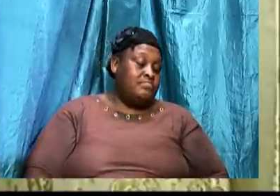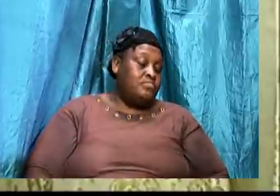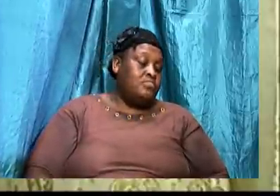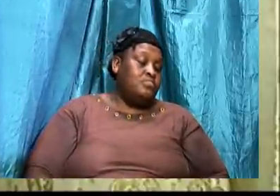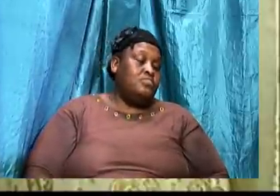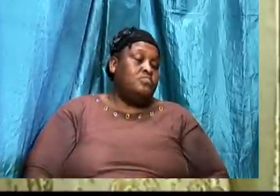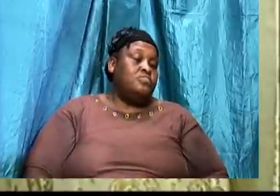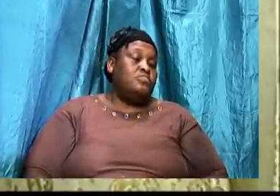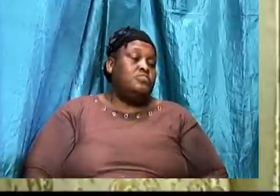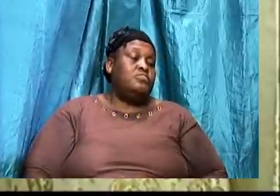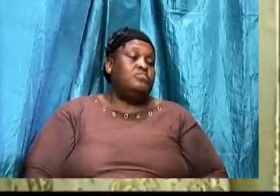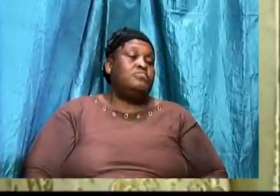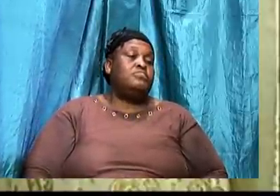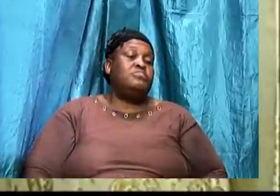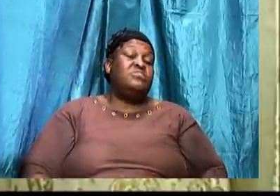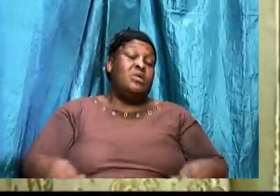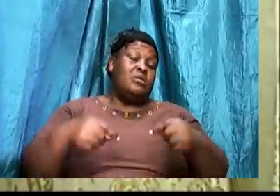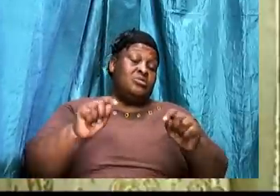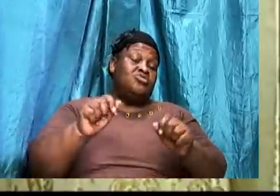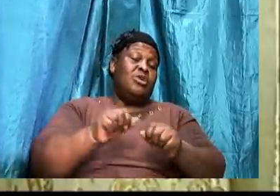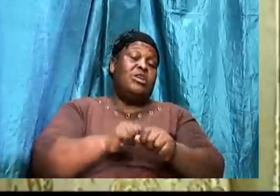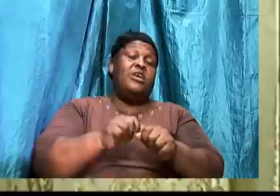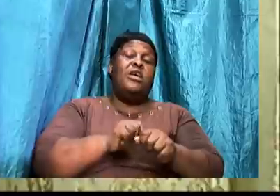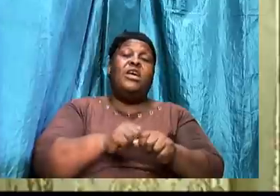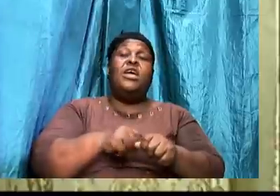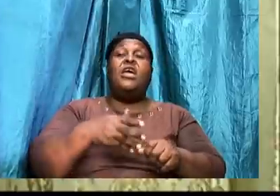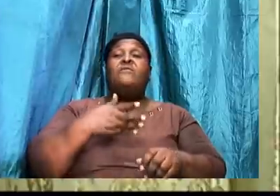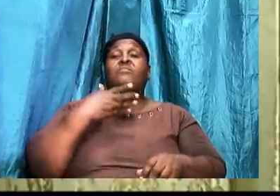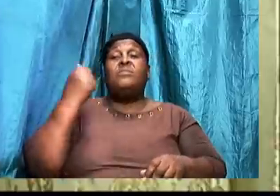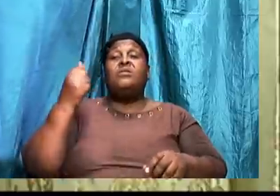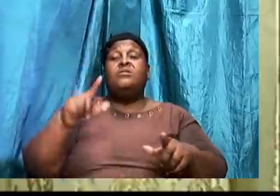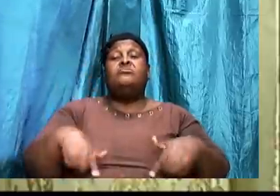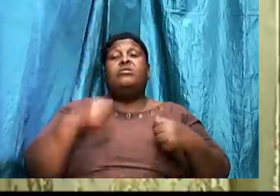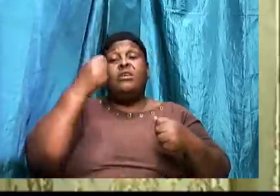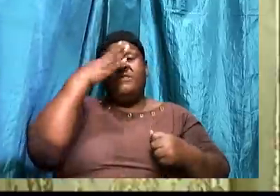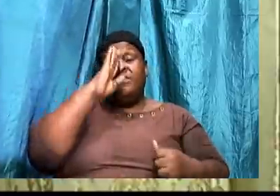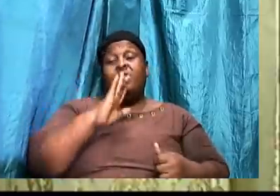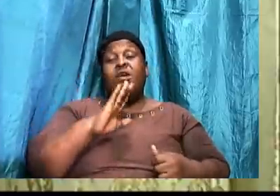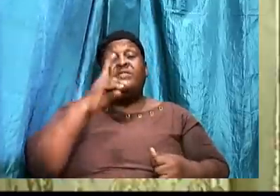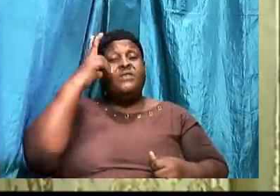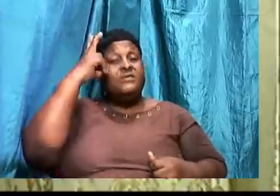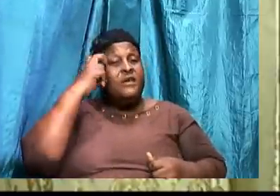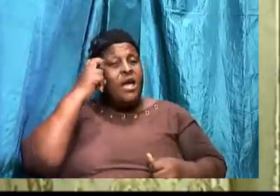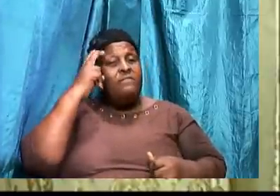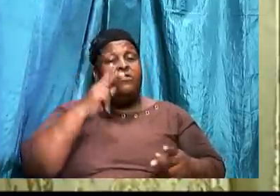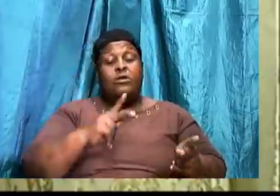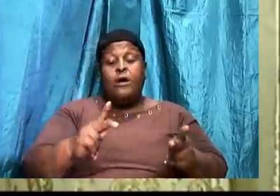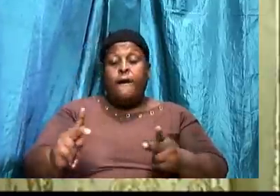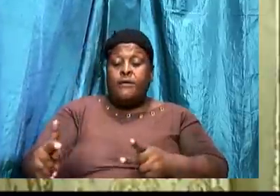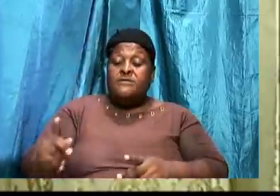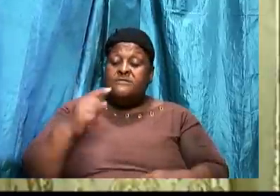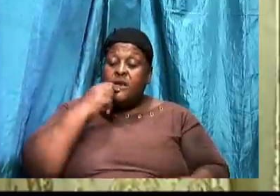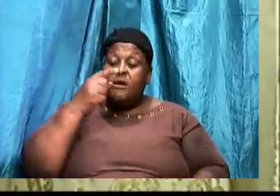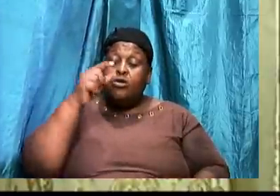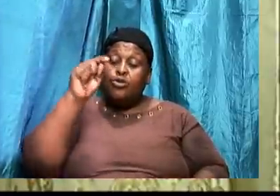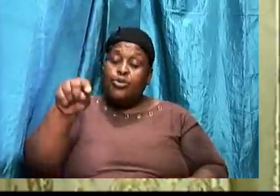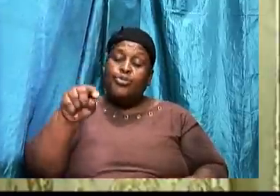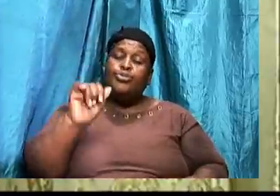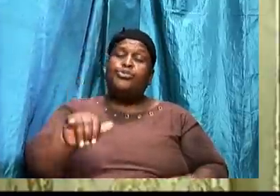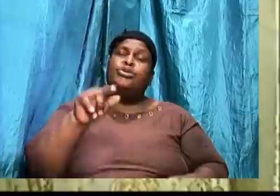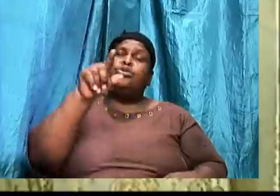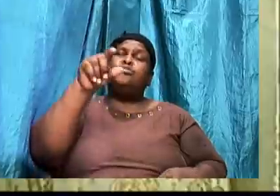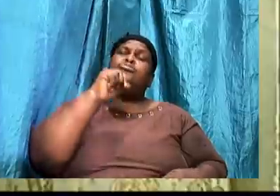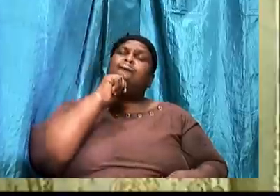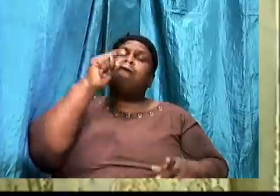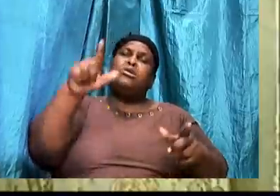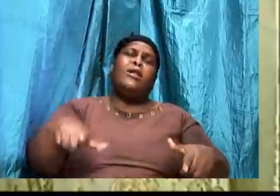While everything is you are trying your very best. Your utmost best to live for God. He will tell you that you are not living for God. That is why you are